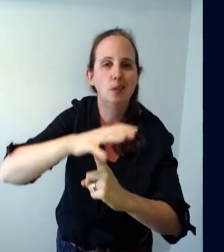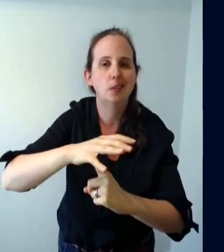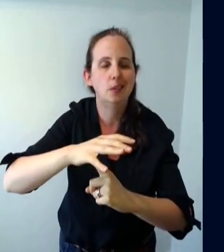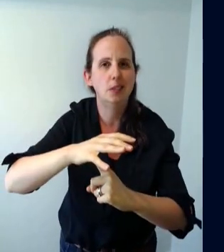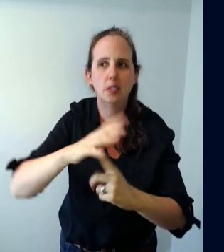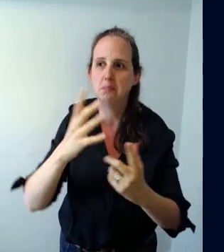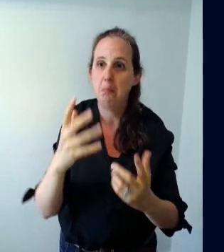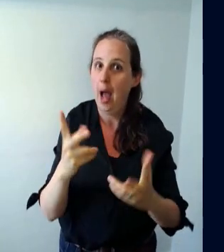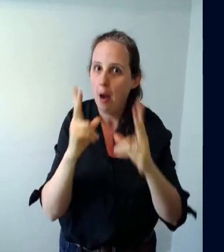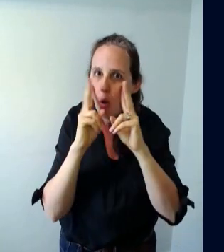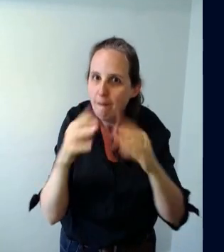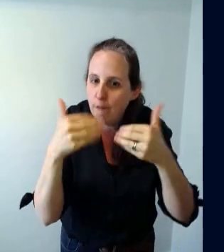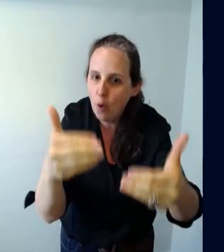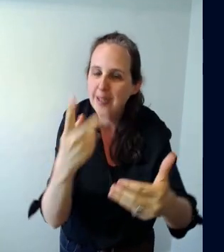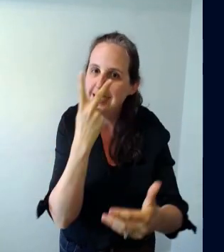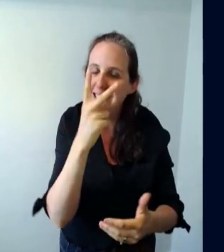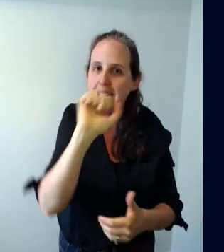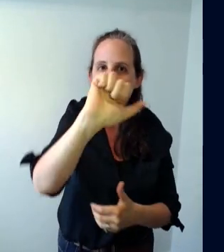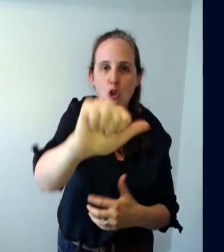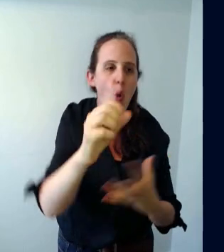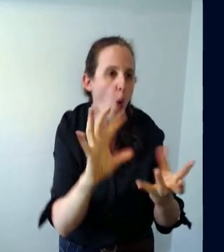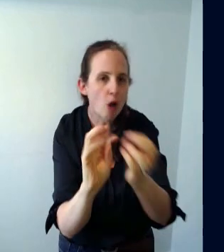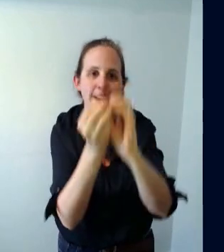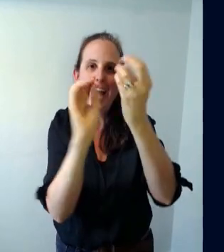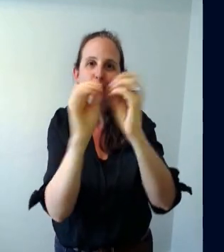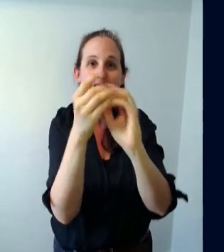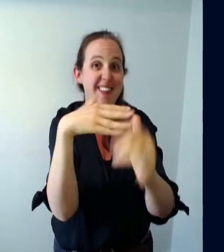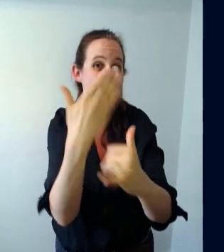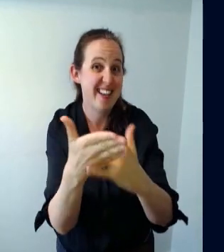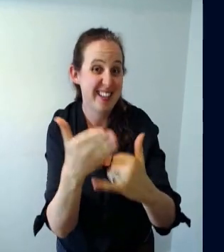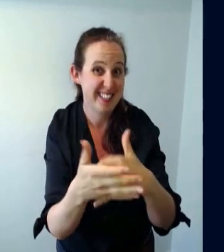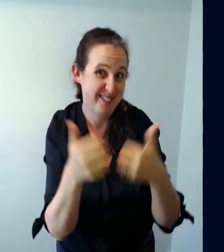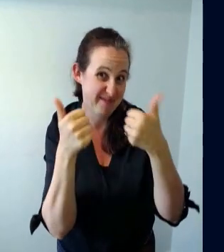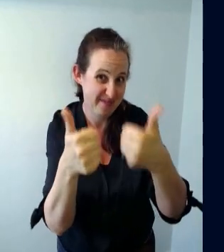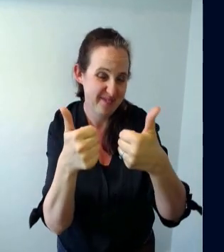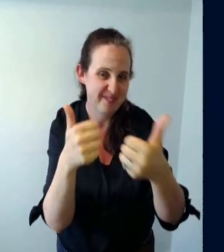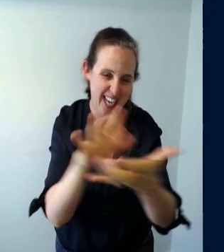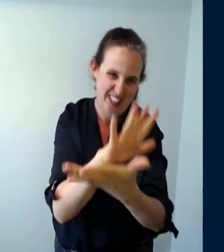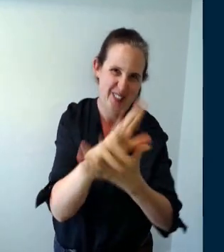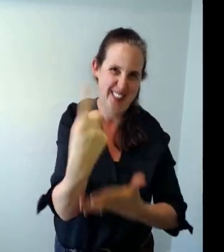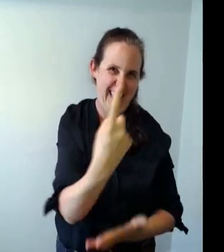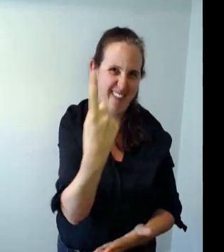and i look forward to seeing your magical creations enjoy